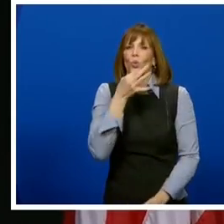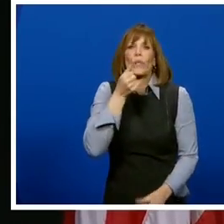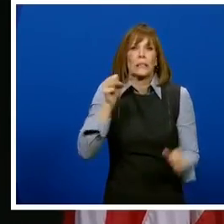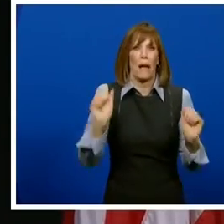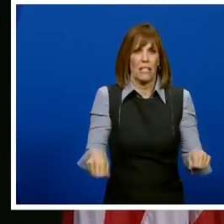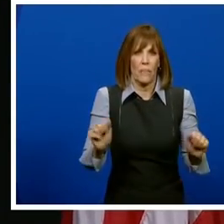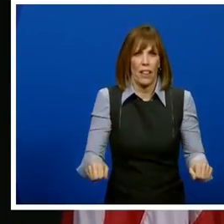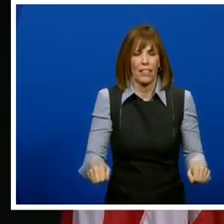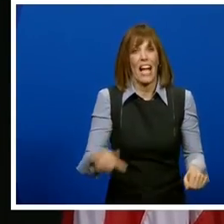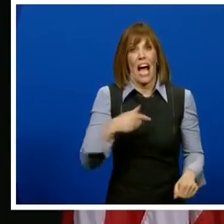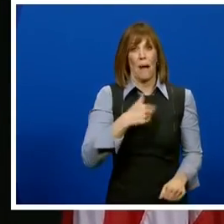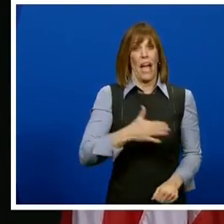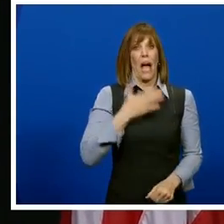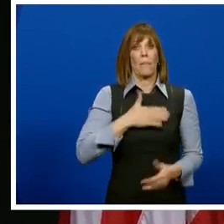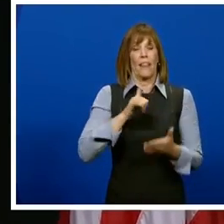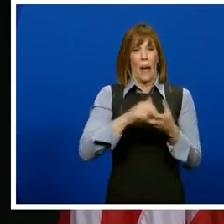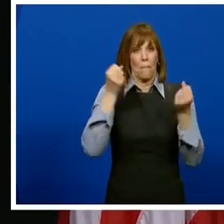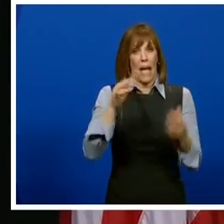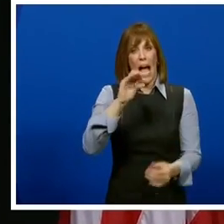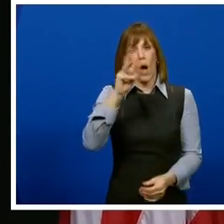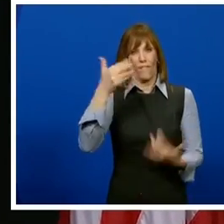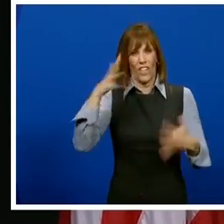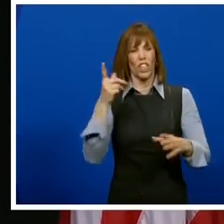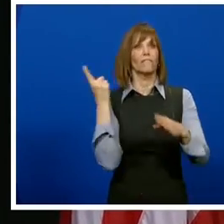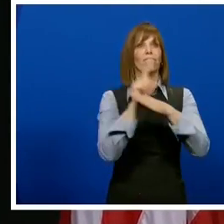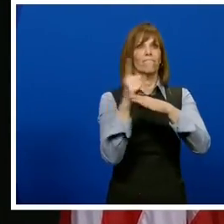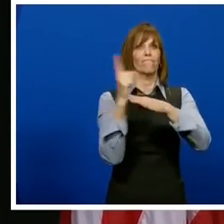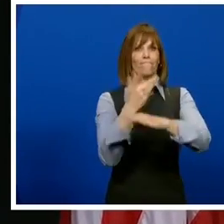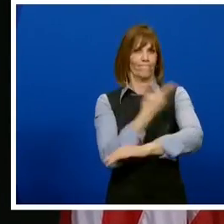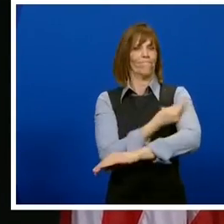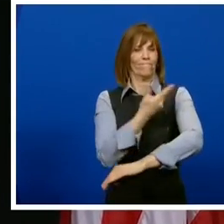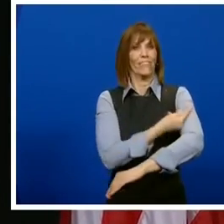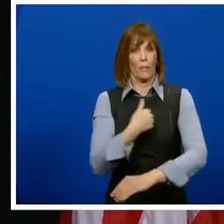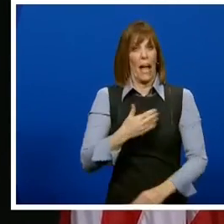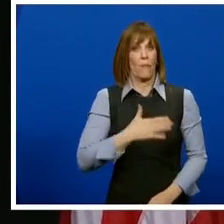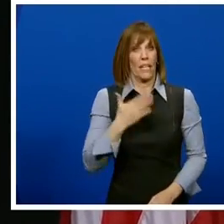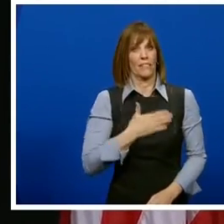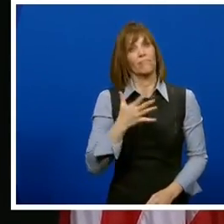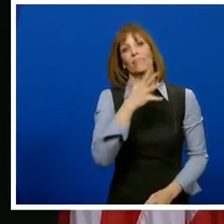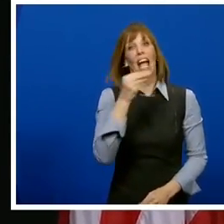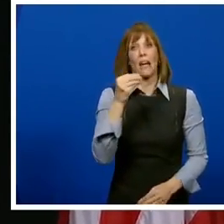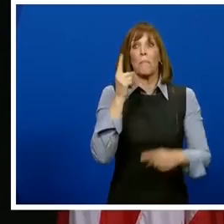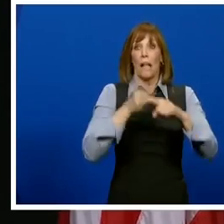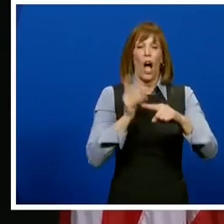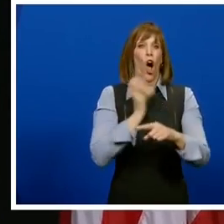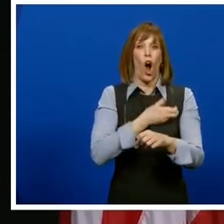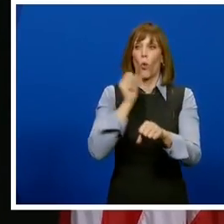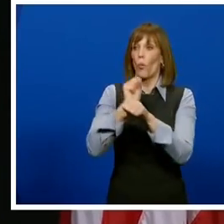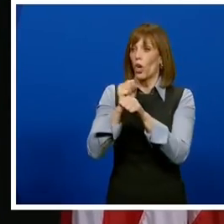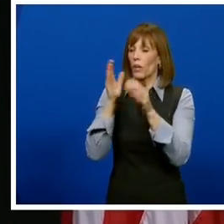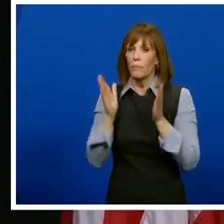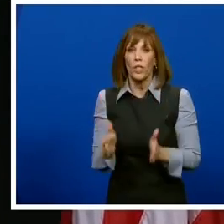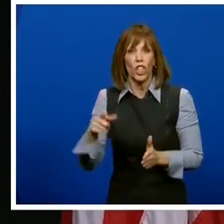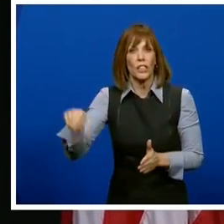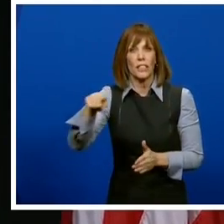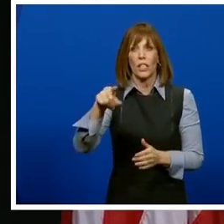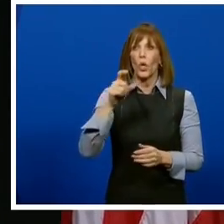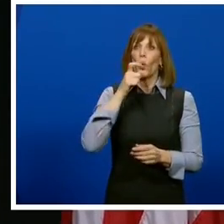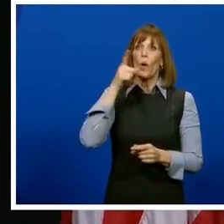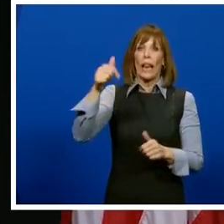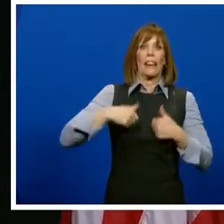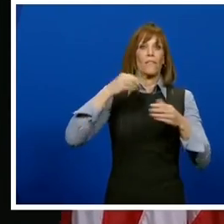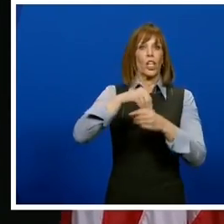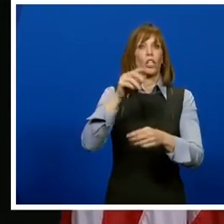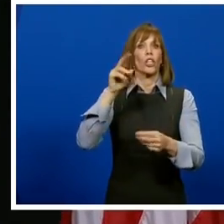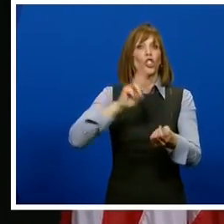I'm pleased that many Iowans have had that opportunity already, including our health care workforce, our long-term care residents